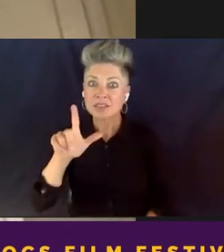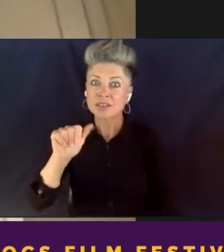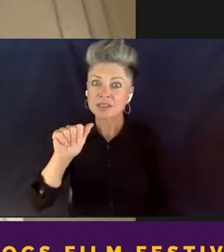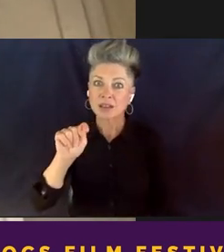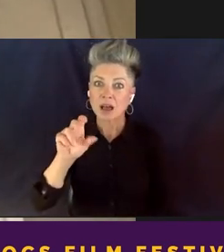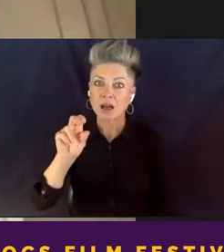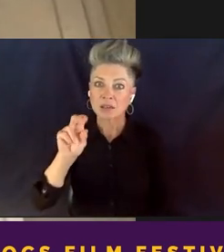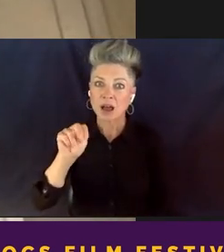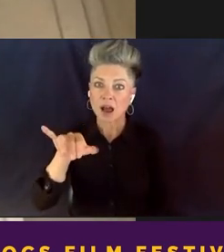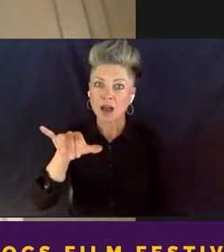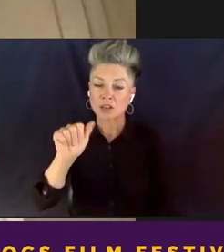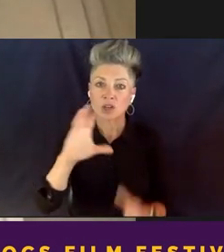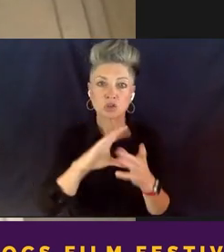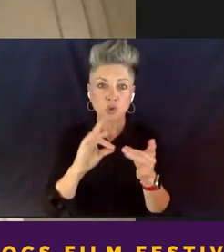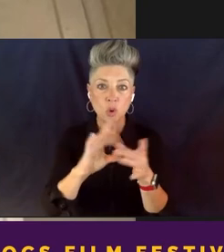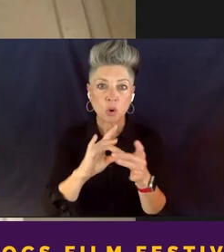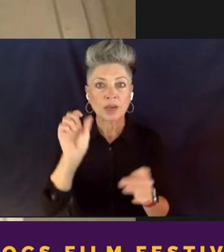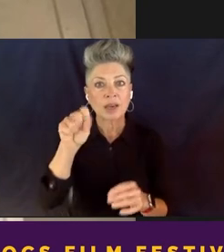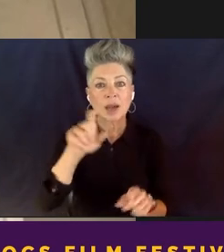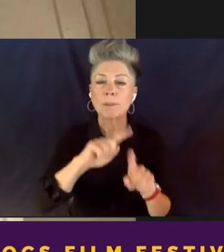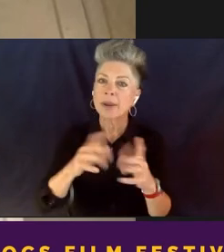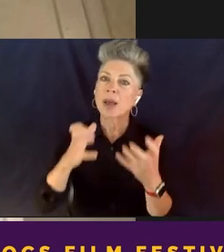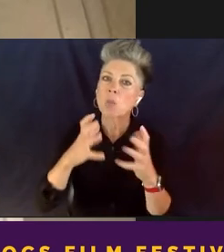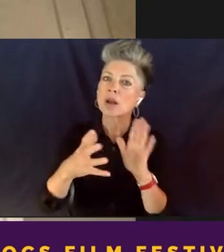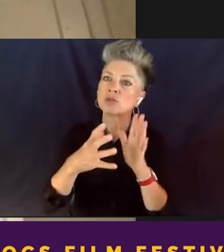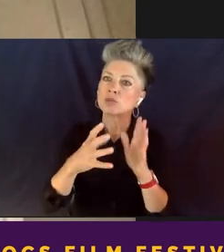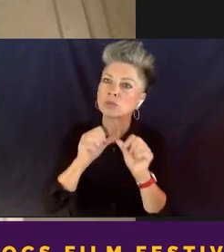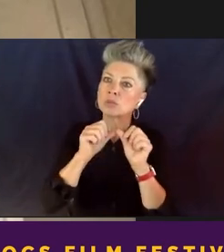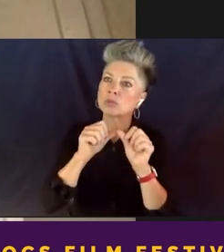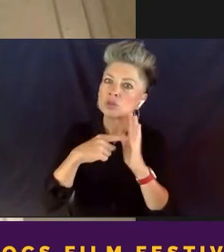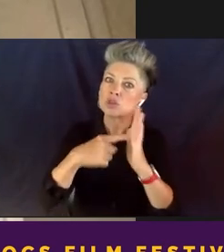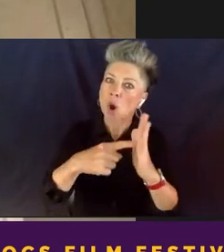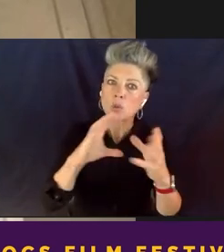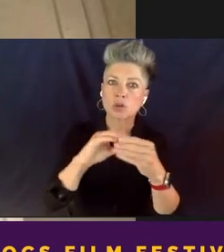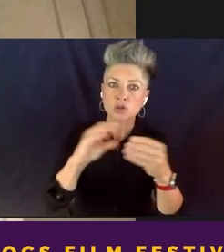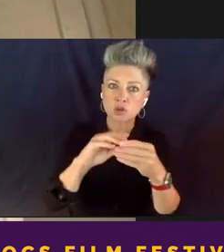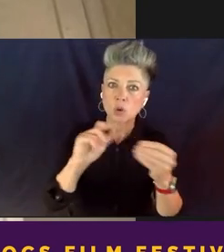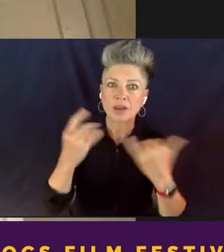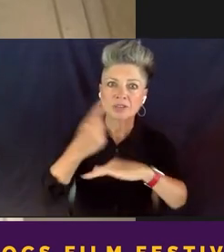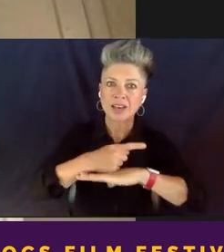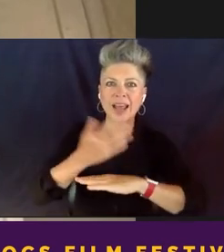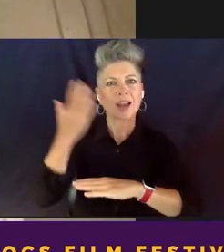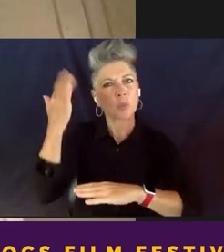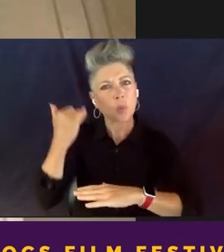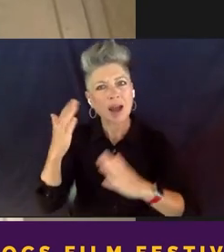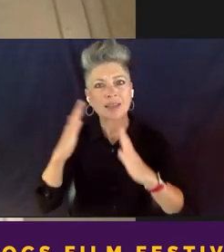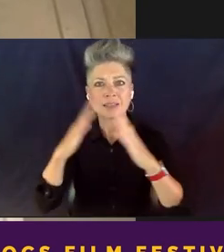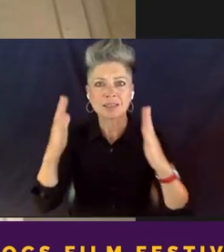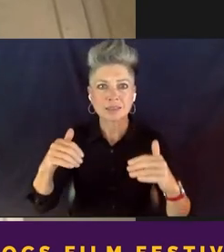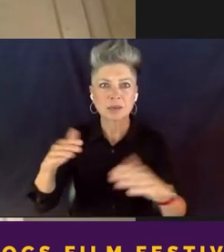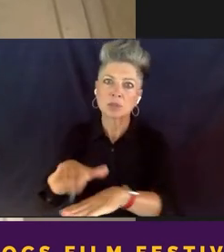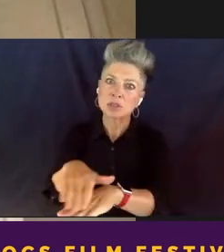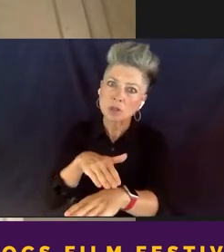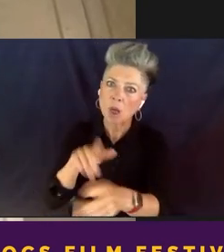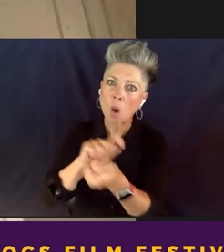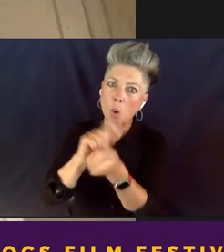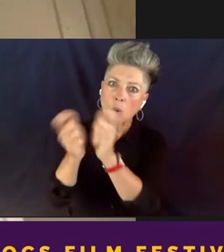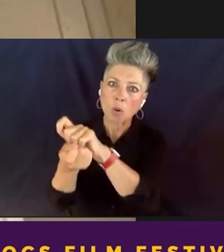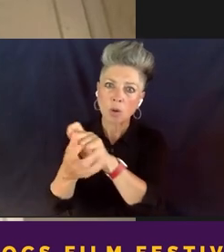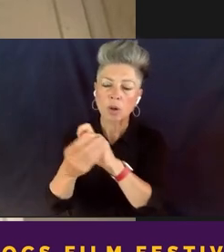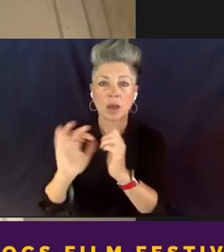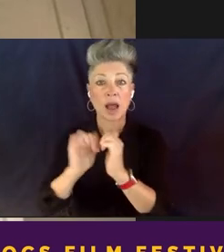replicate the stories that's continuing today. And while the system is slow turning, how can we invoke the